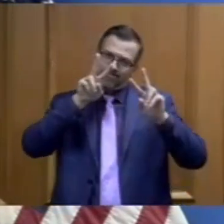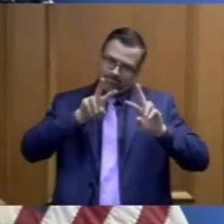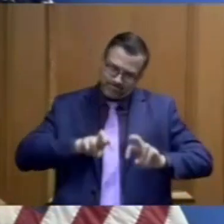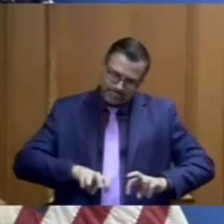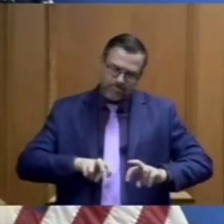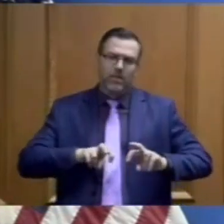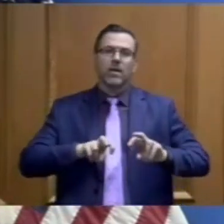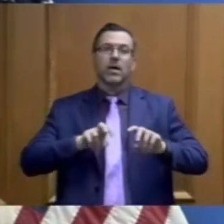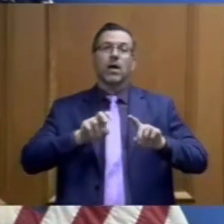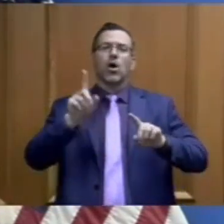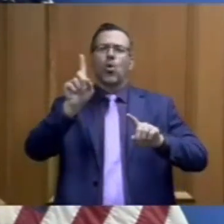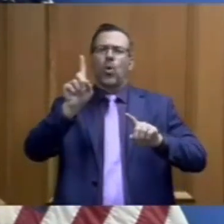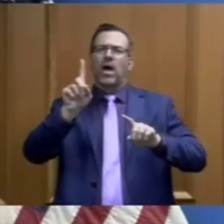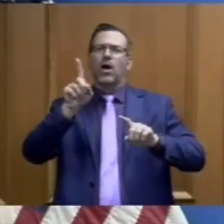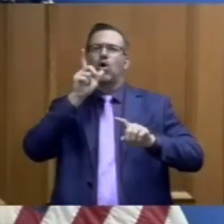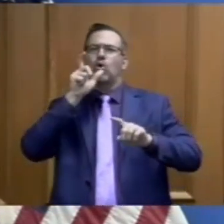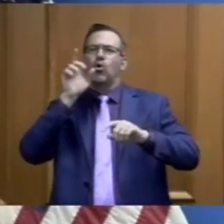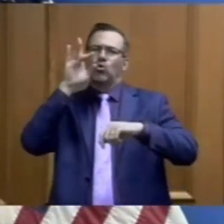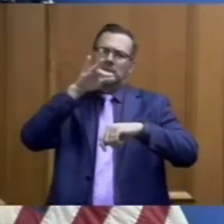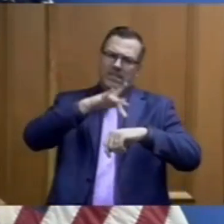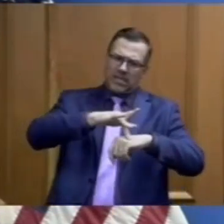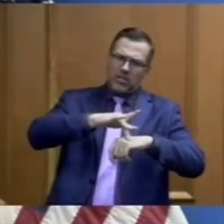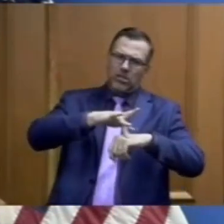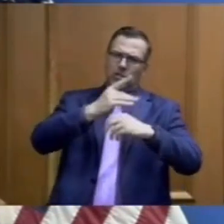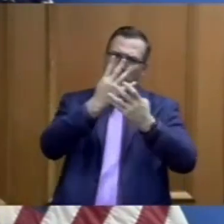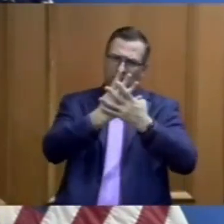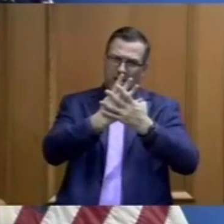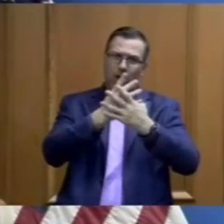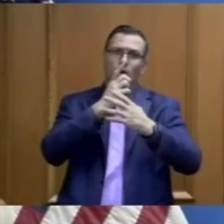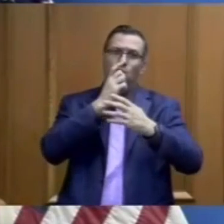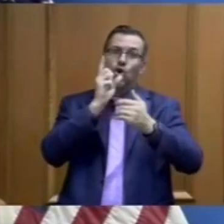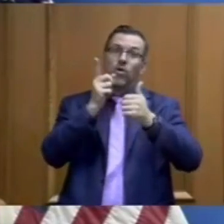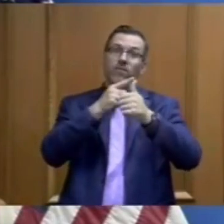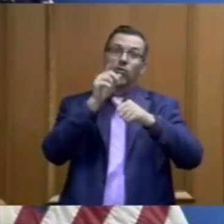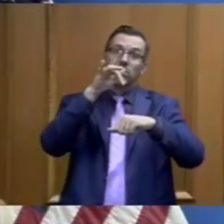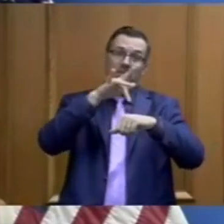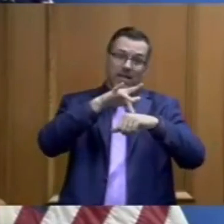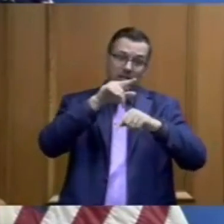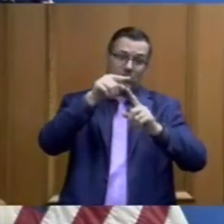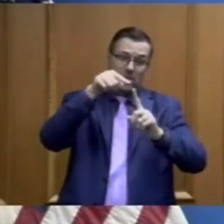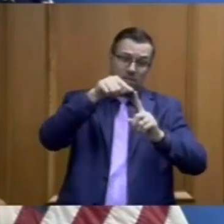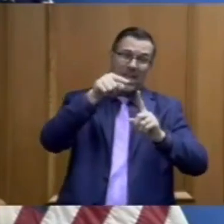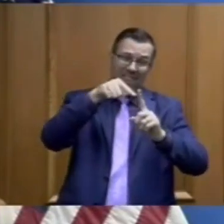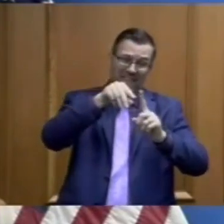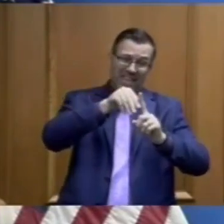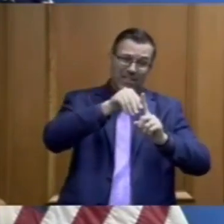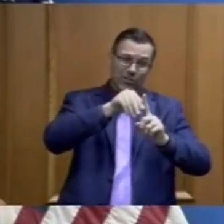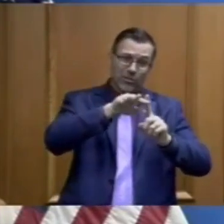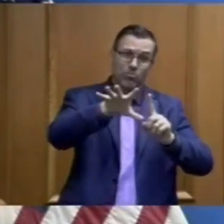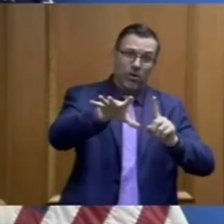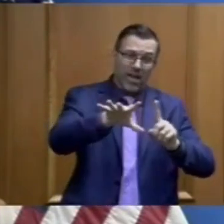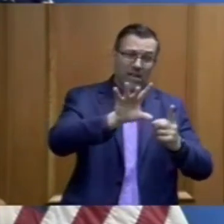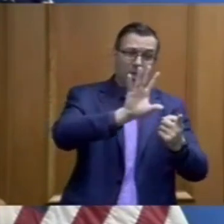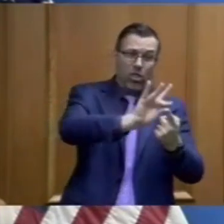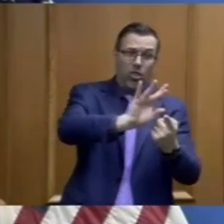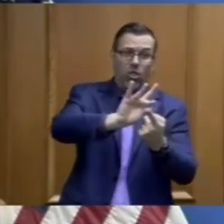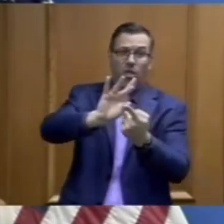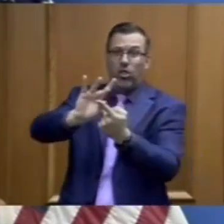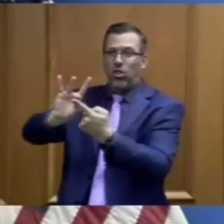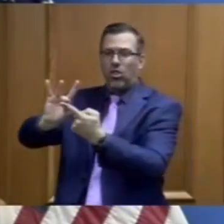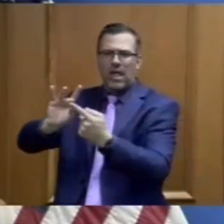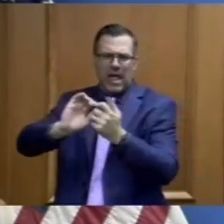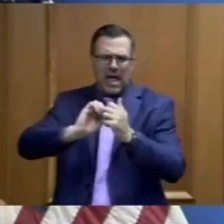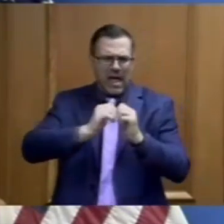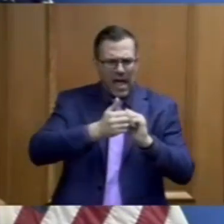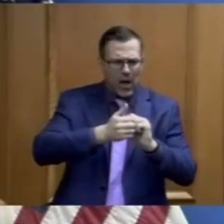the Department of Corrections. We're spending a lot of resources and spending a lot of time in following up on these positive cases or